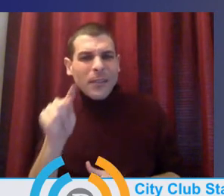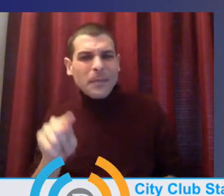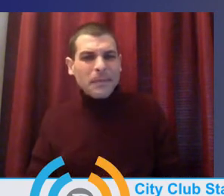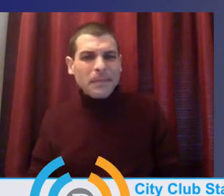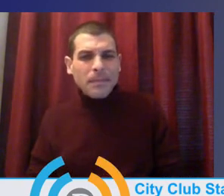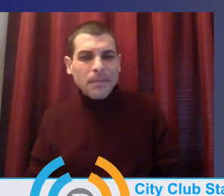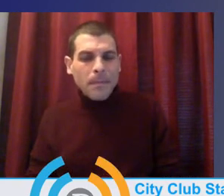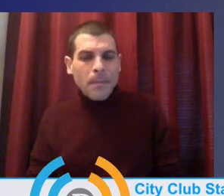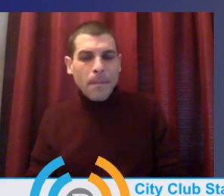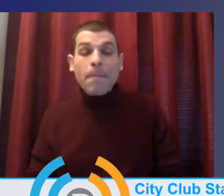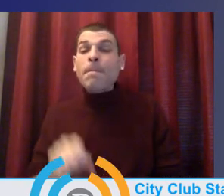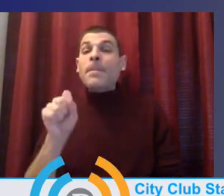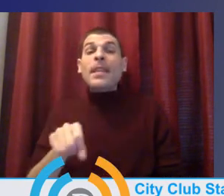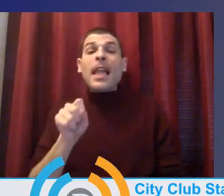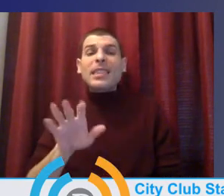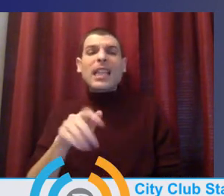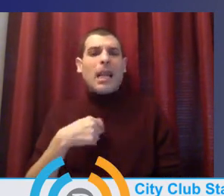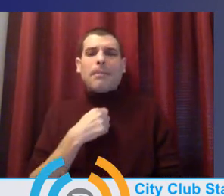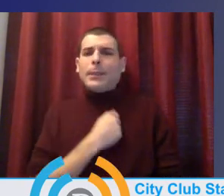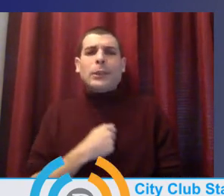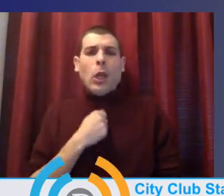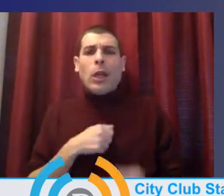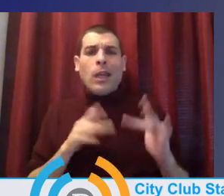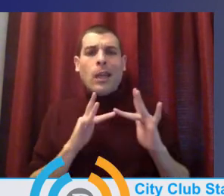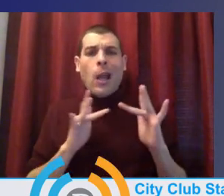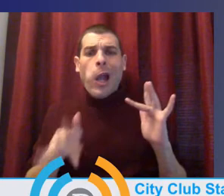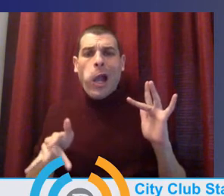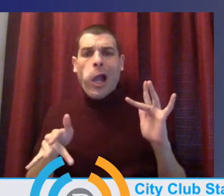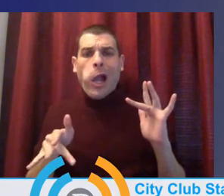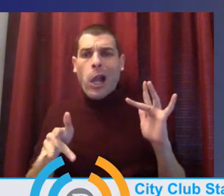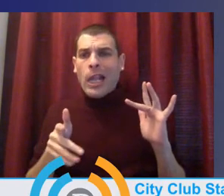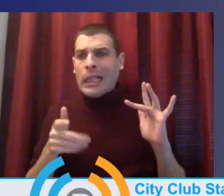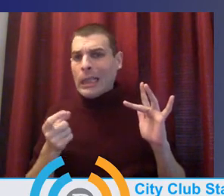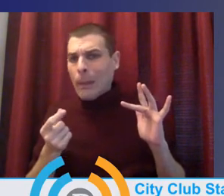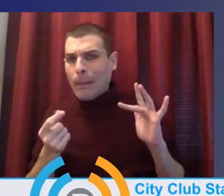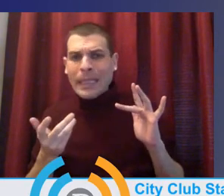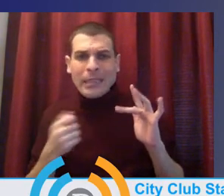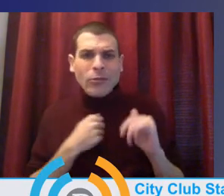I apologize. I, uh, lost some connectivity there for a while. Um,